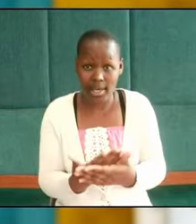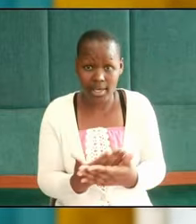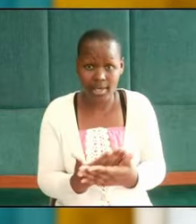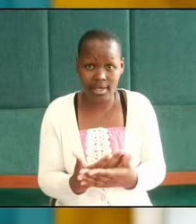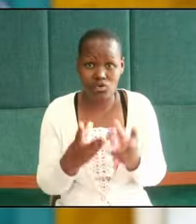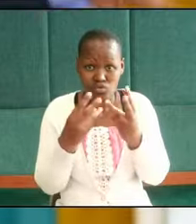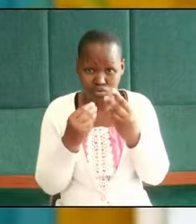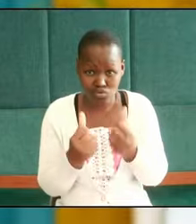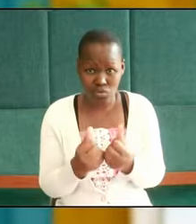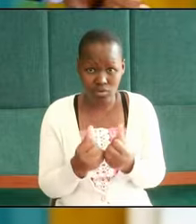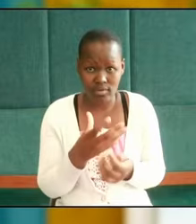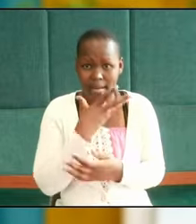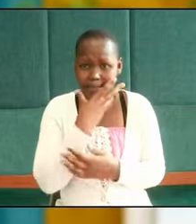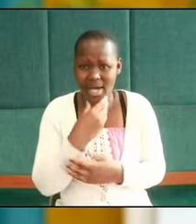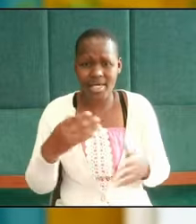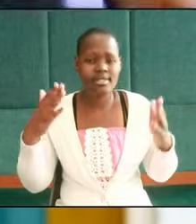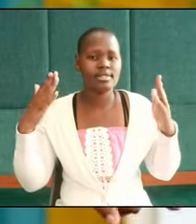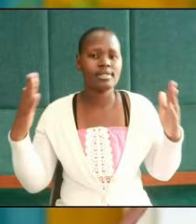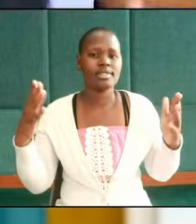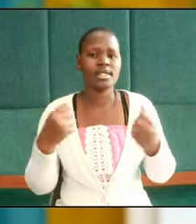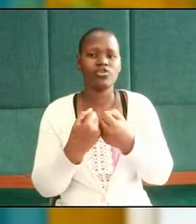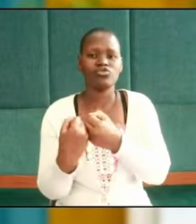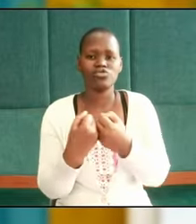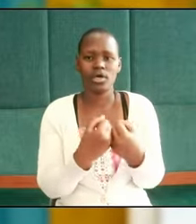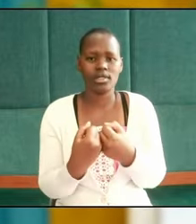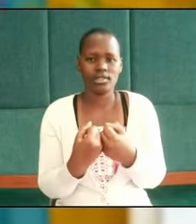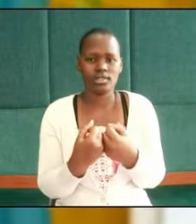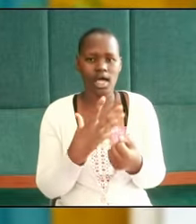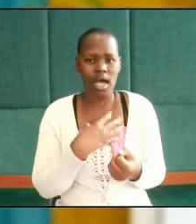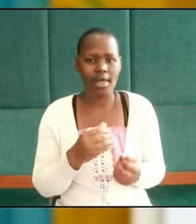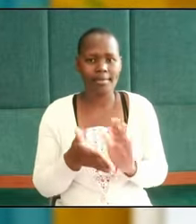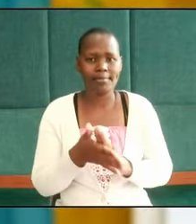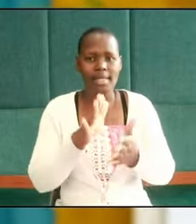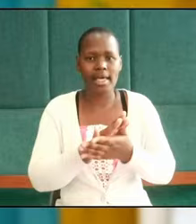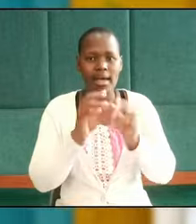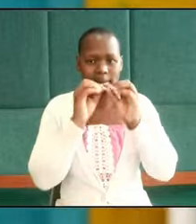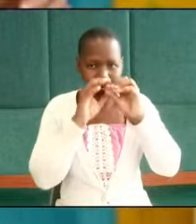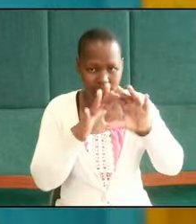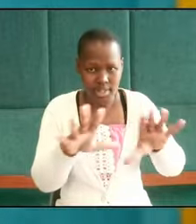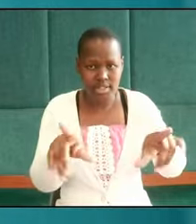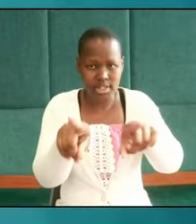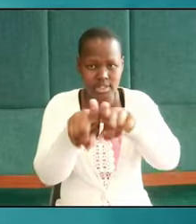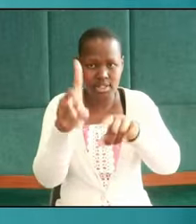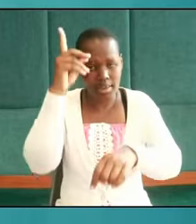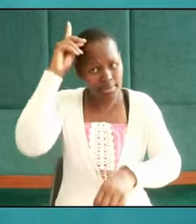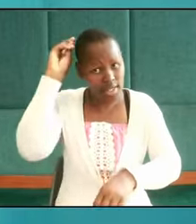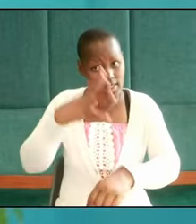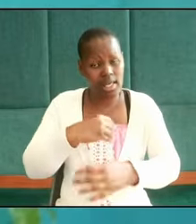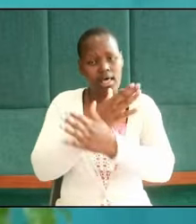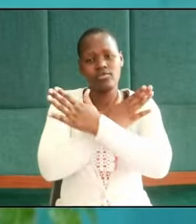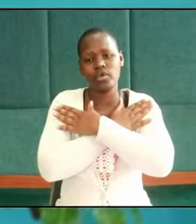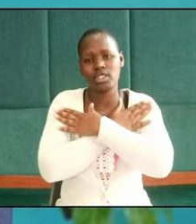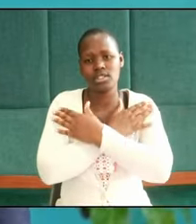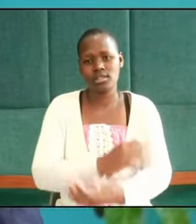can solve man's greatest challenges and we can become a blessing like Daniel and his friends